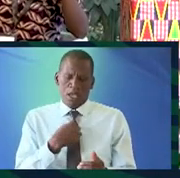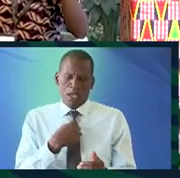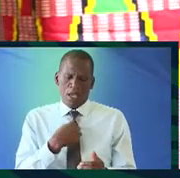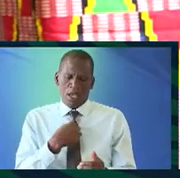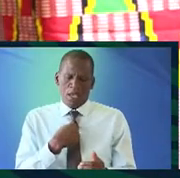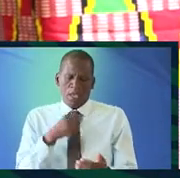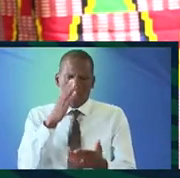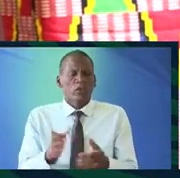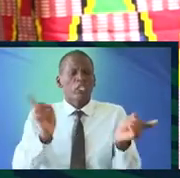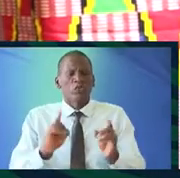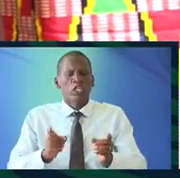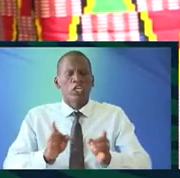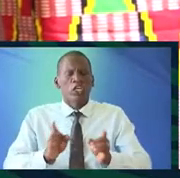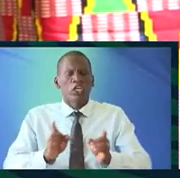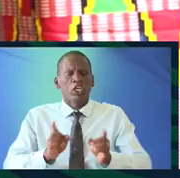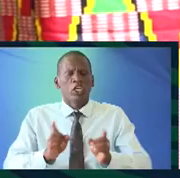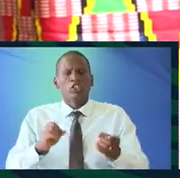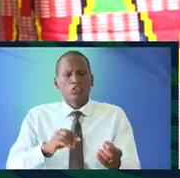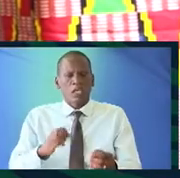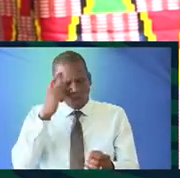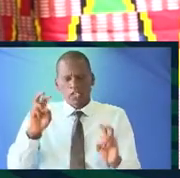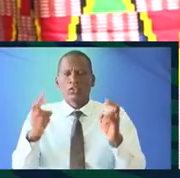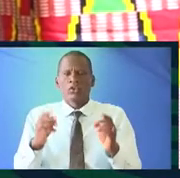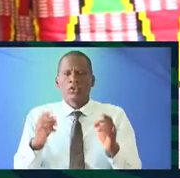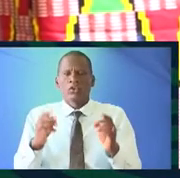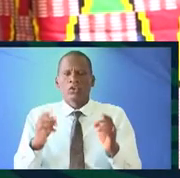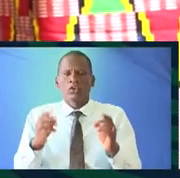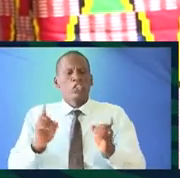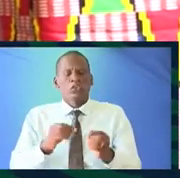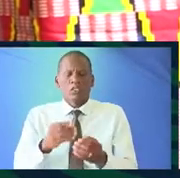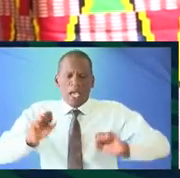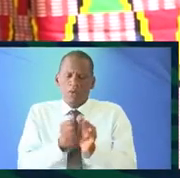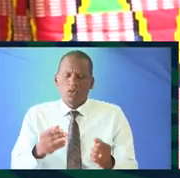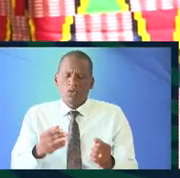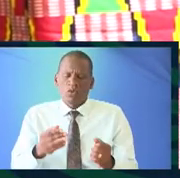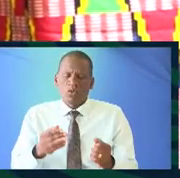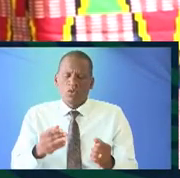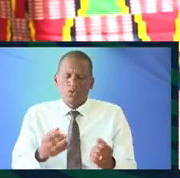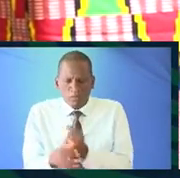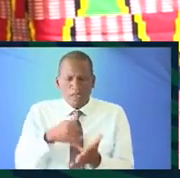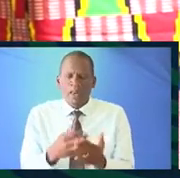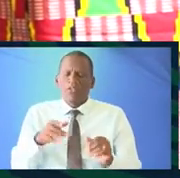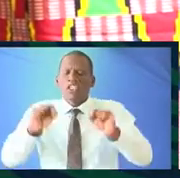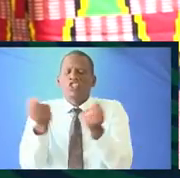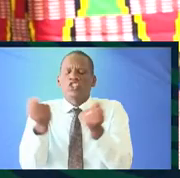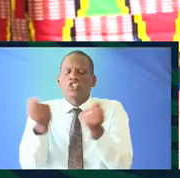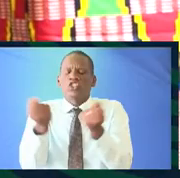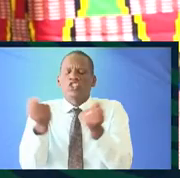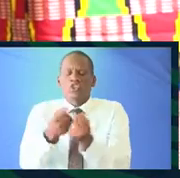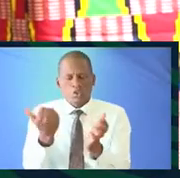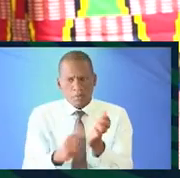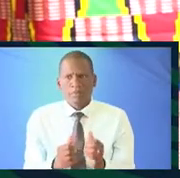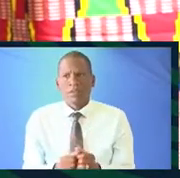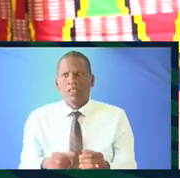response it's actually not a cognitive issue it's not cognitive dissonance as you're describing it this is a sociological